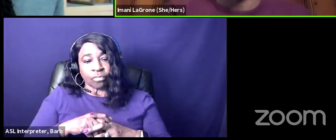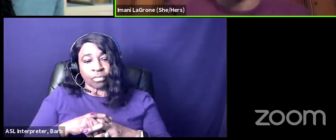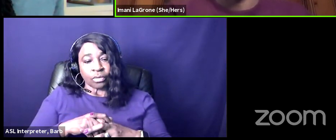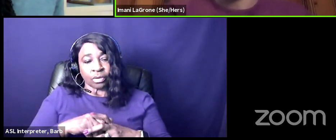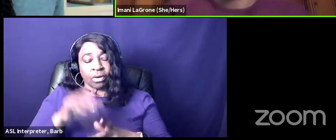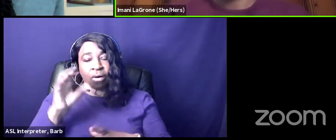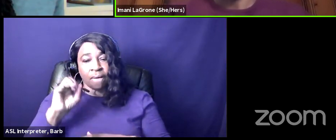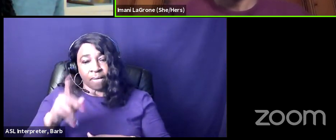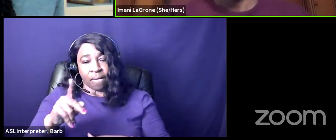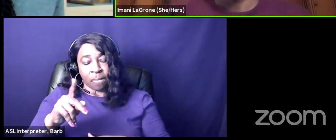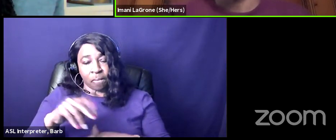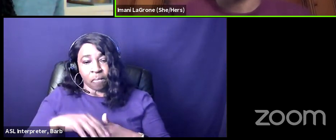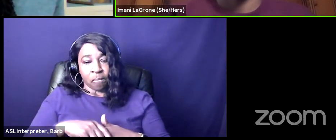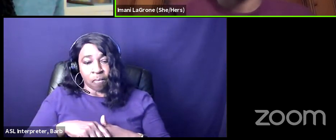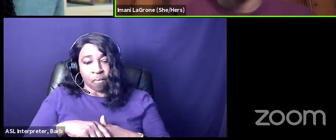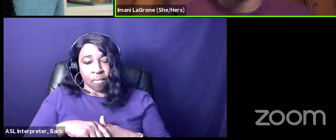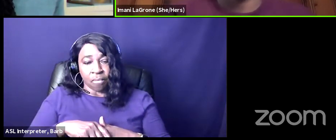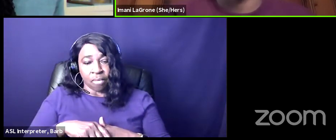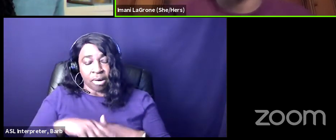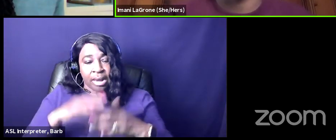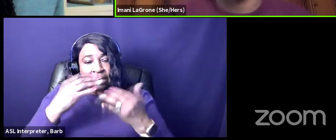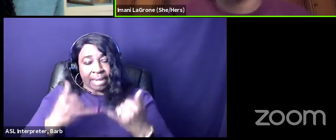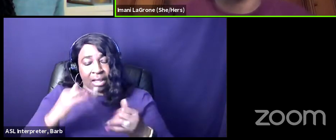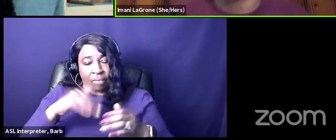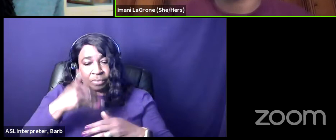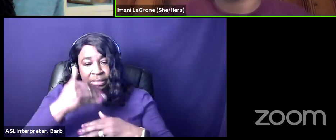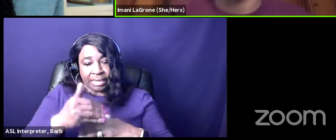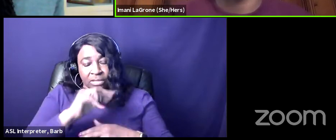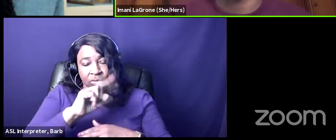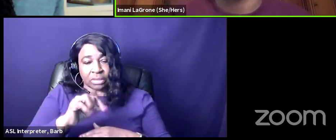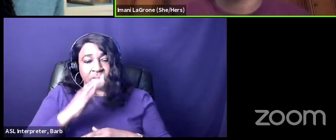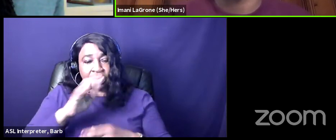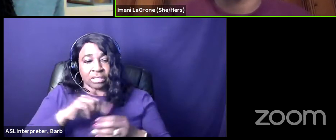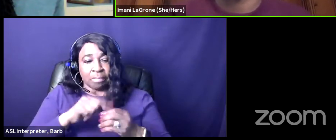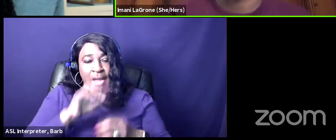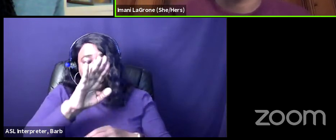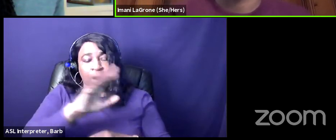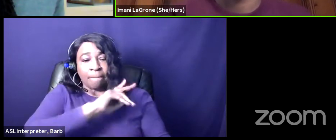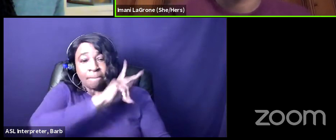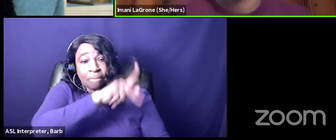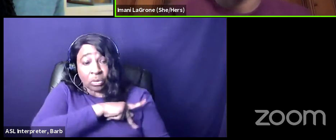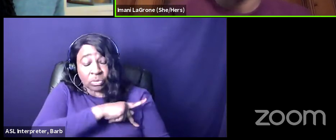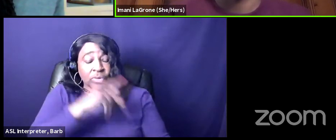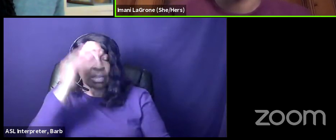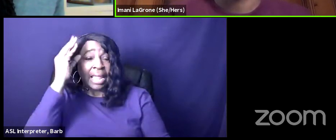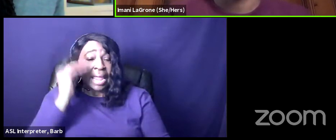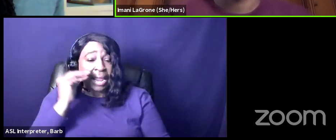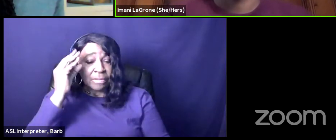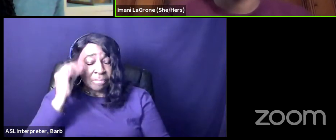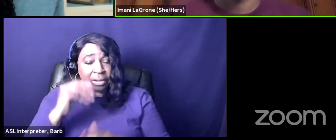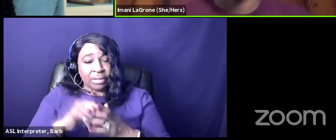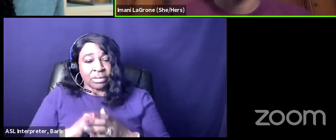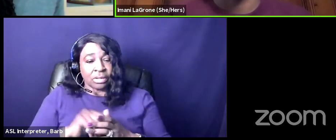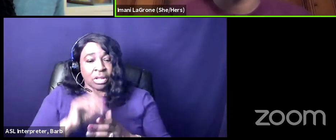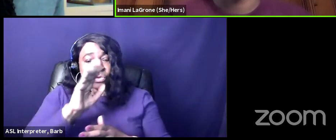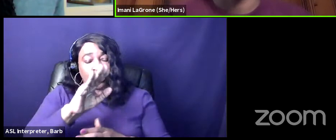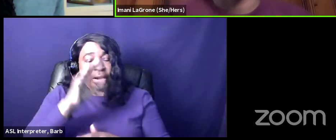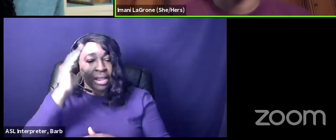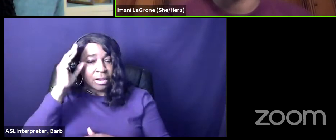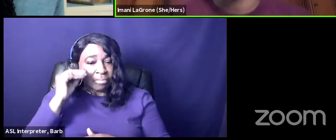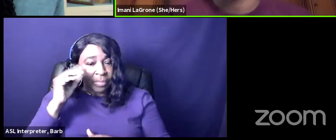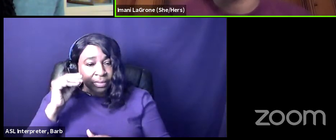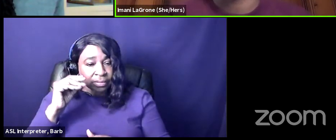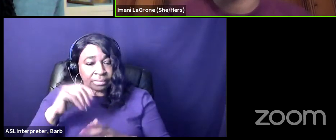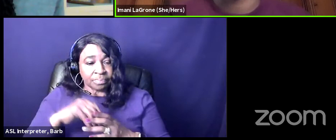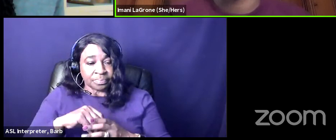okay and so now the next question speaks sort of to your personal experience it says in your experience at tufts and the